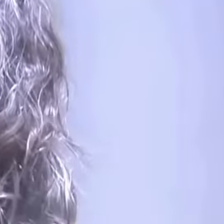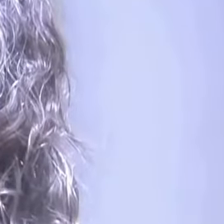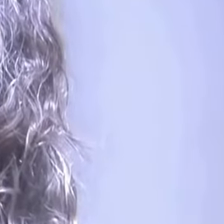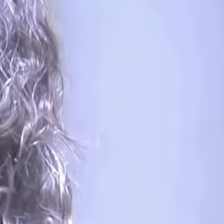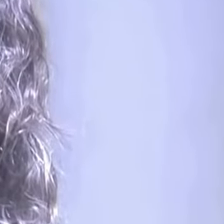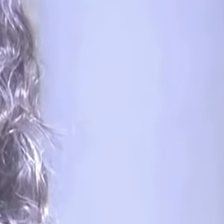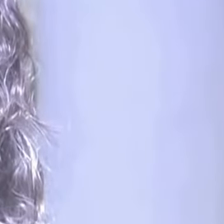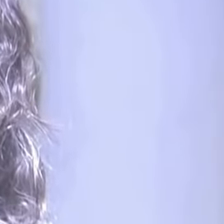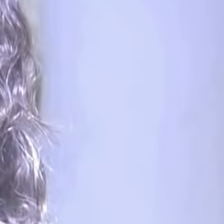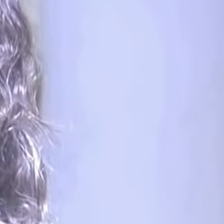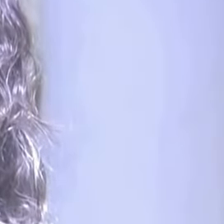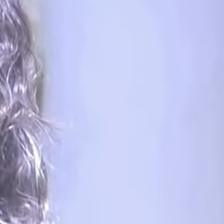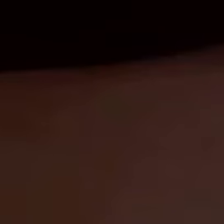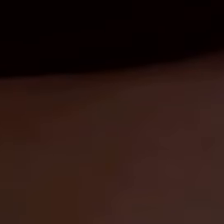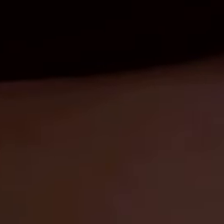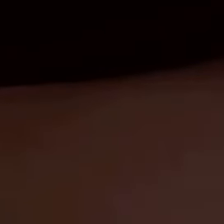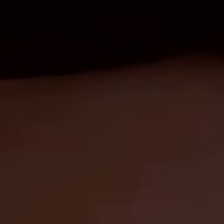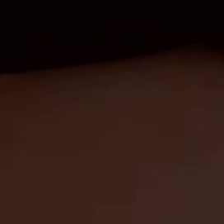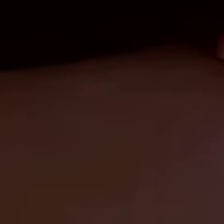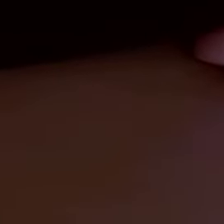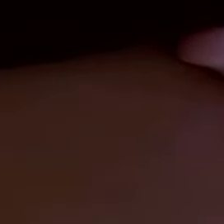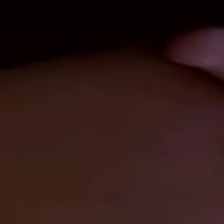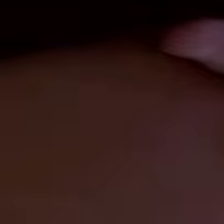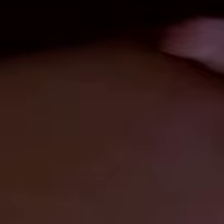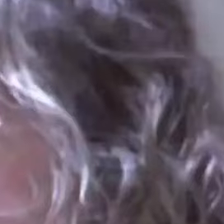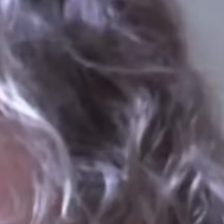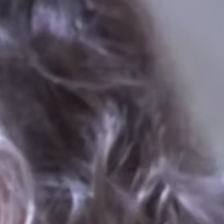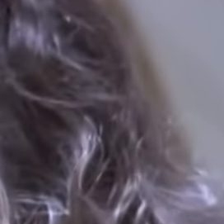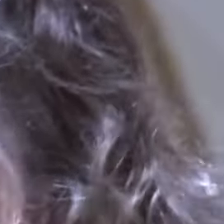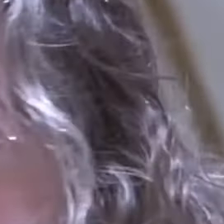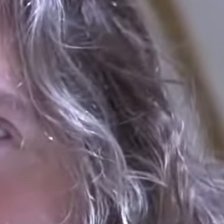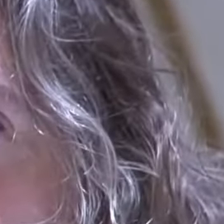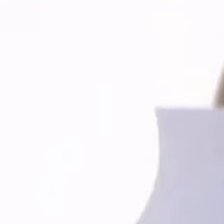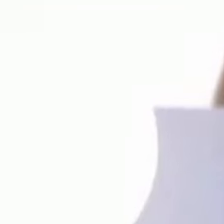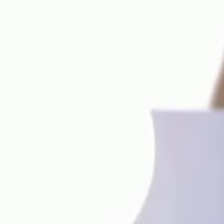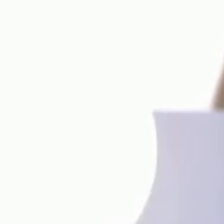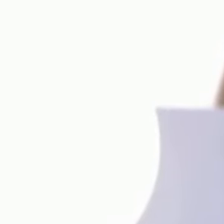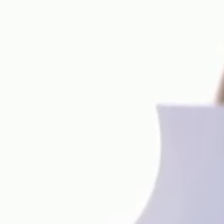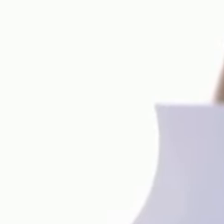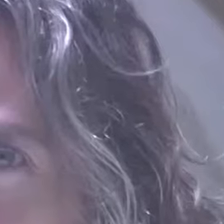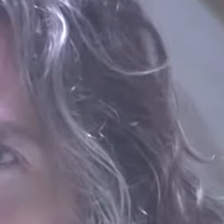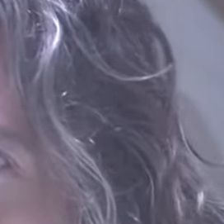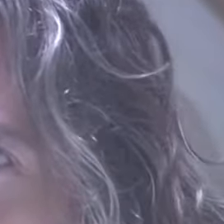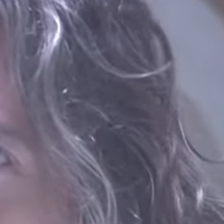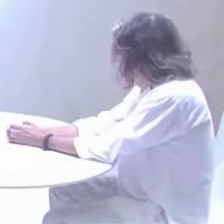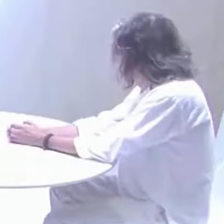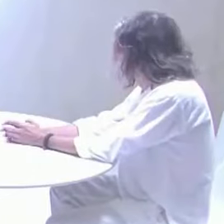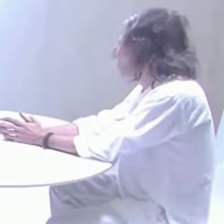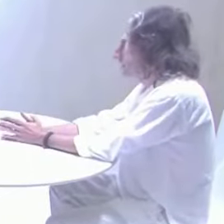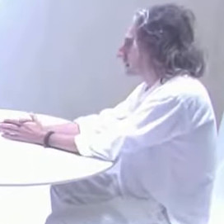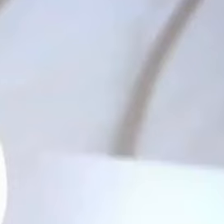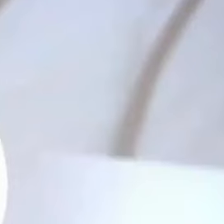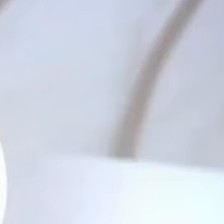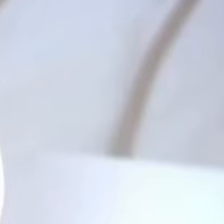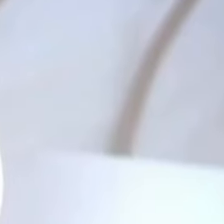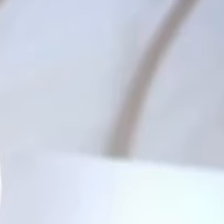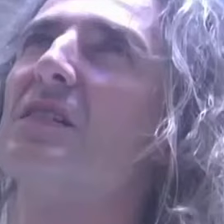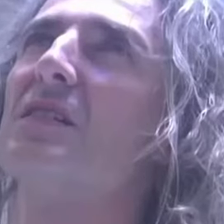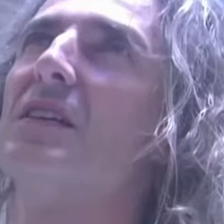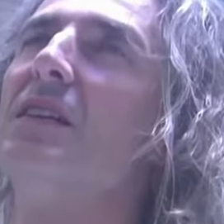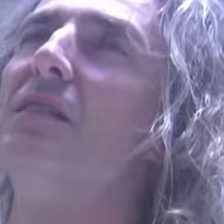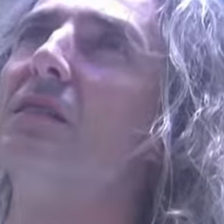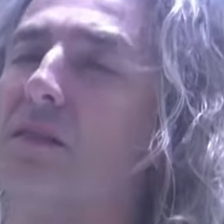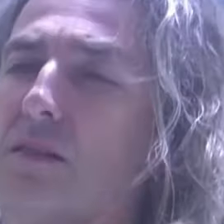insects on your head. Can that? Yes. In Slovenia? In Slovenia? In a motorcycle? Oranje. What's up?